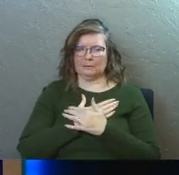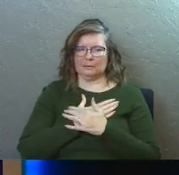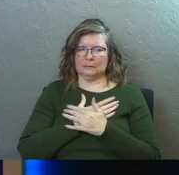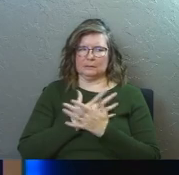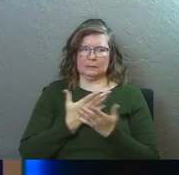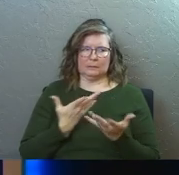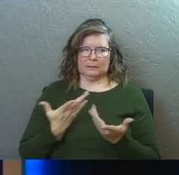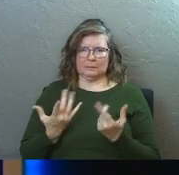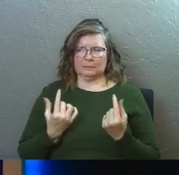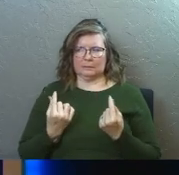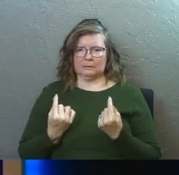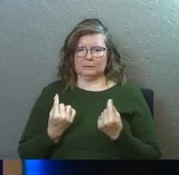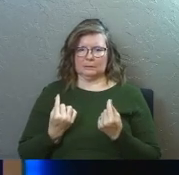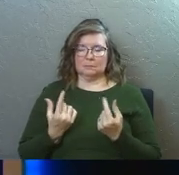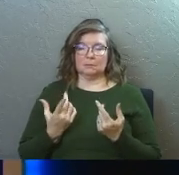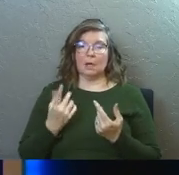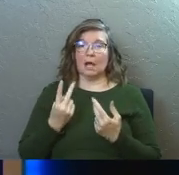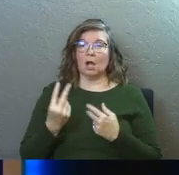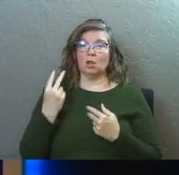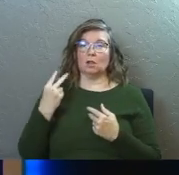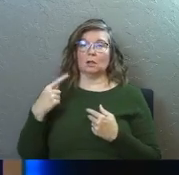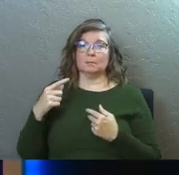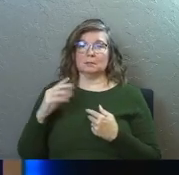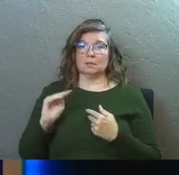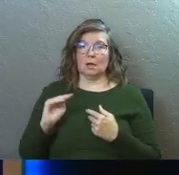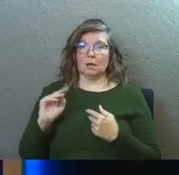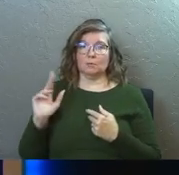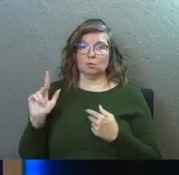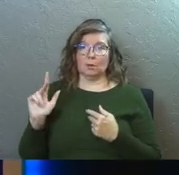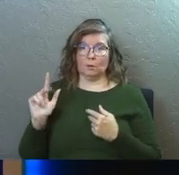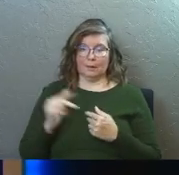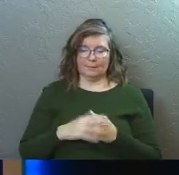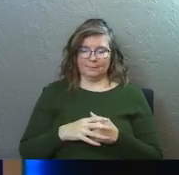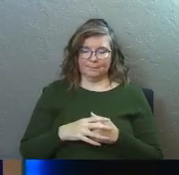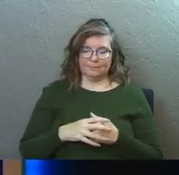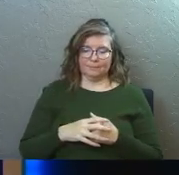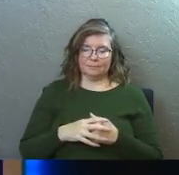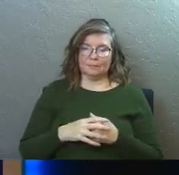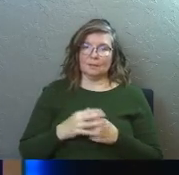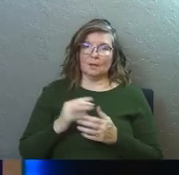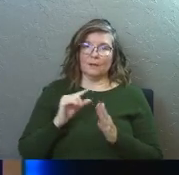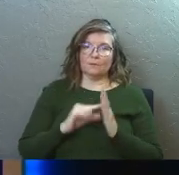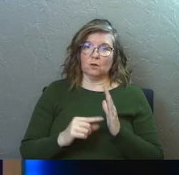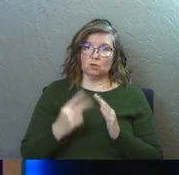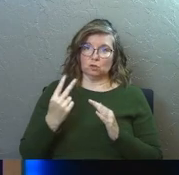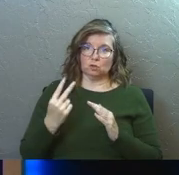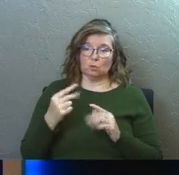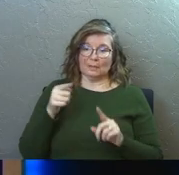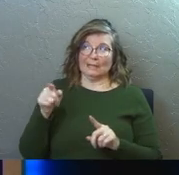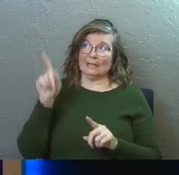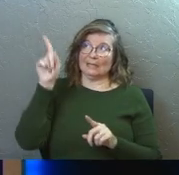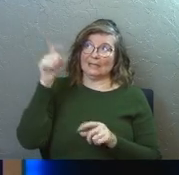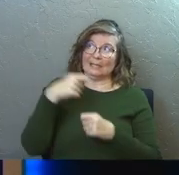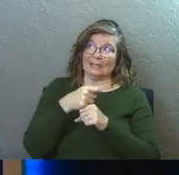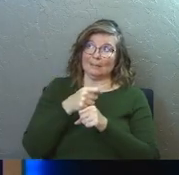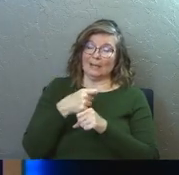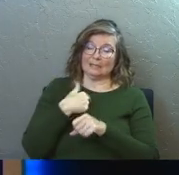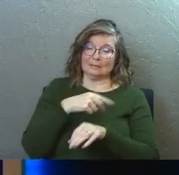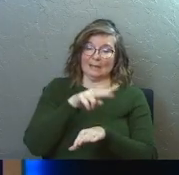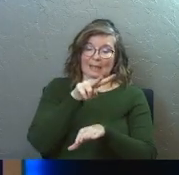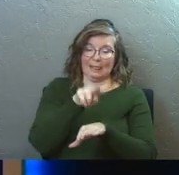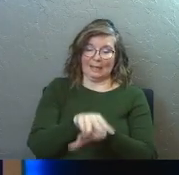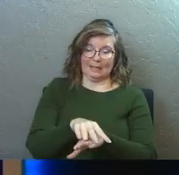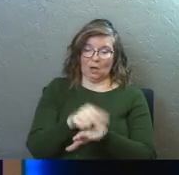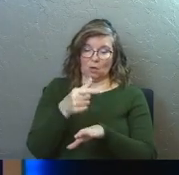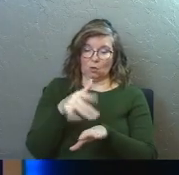and tried to enter into that. Look back at Psalm 23, verses 2 and the beginning of 3. says, makes me lie down in green pastures.